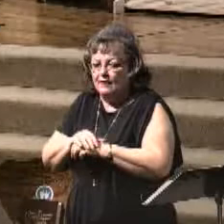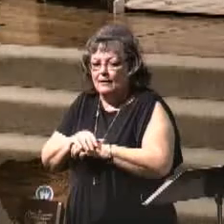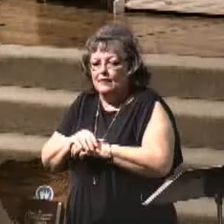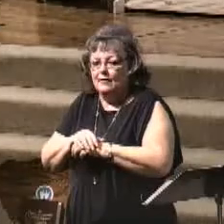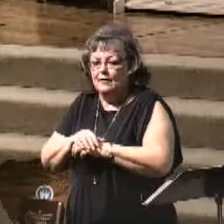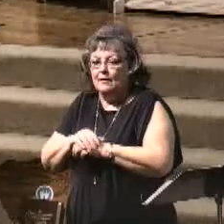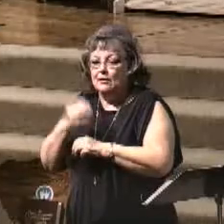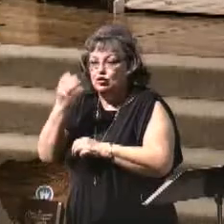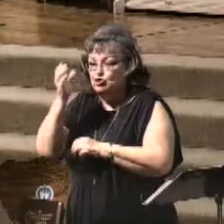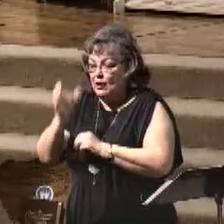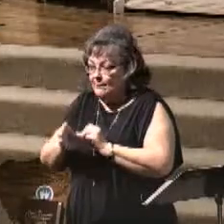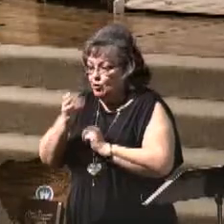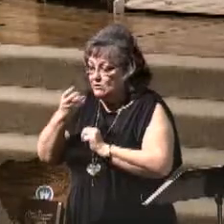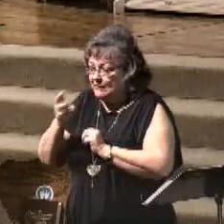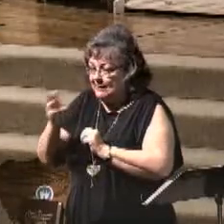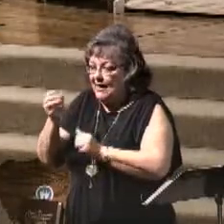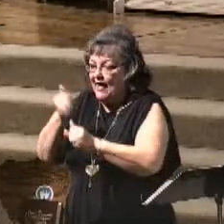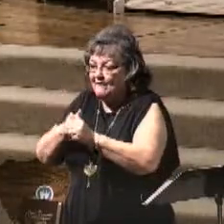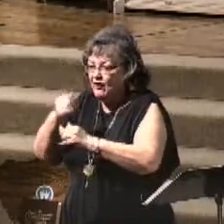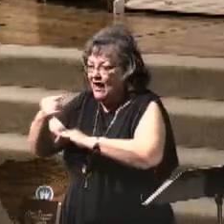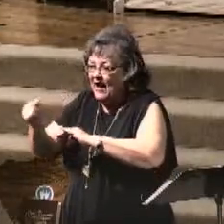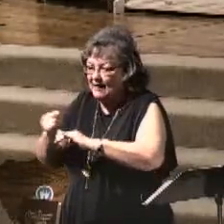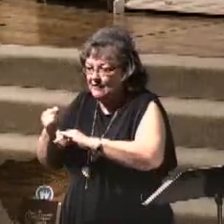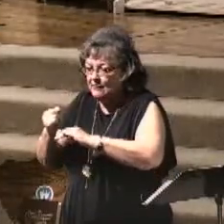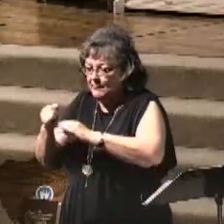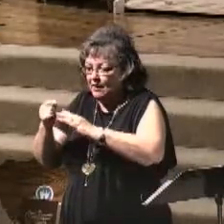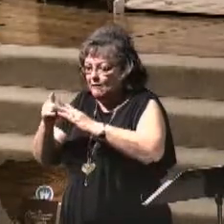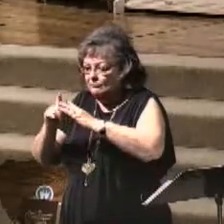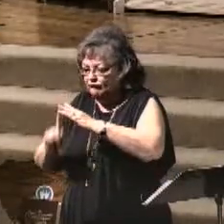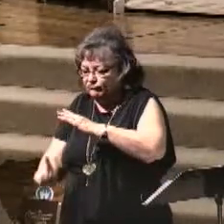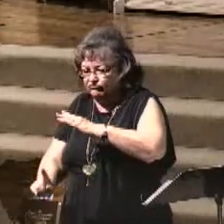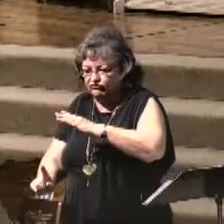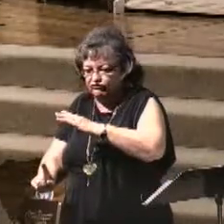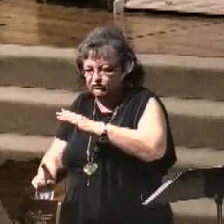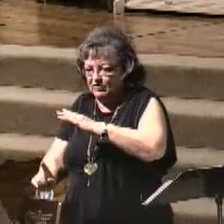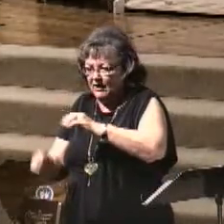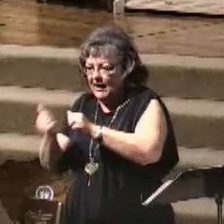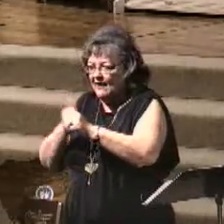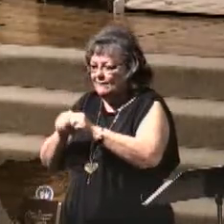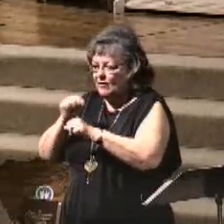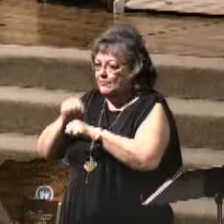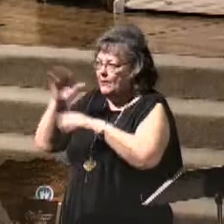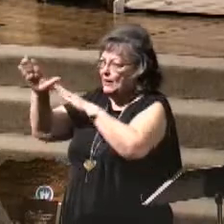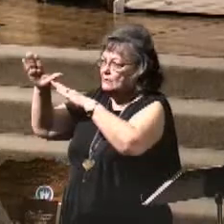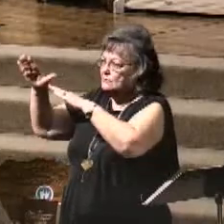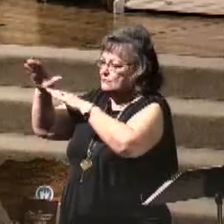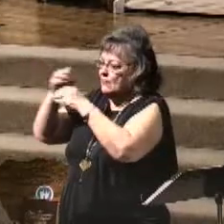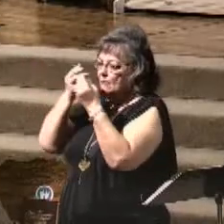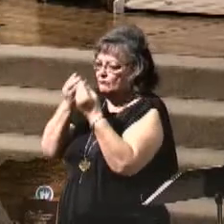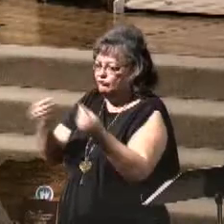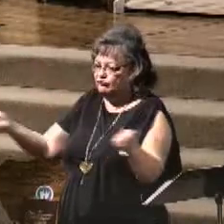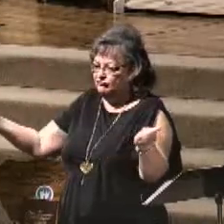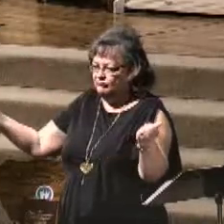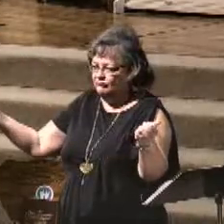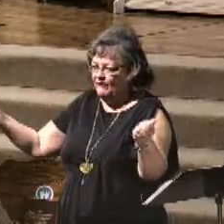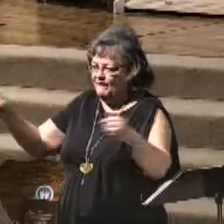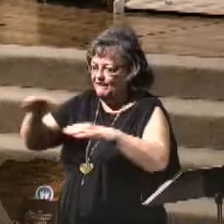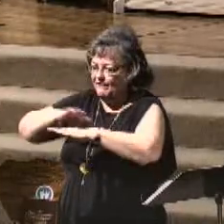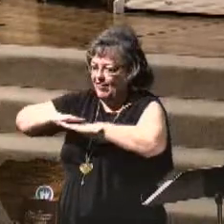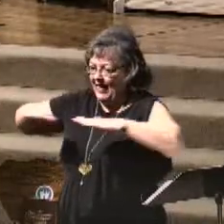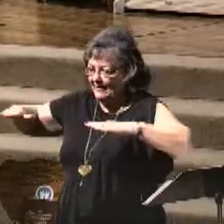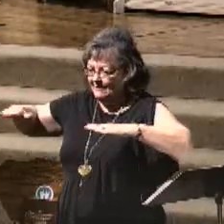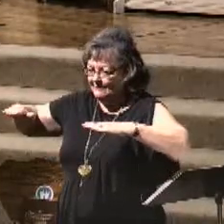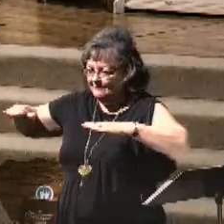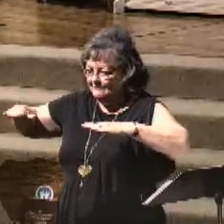Revelation, that every island will be submerged, and every mountain will be leveled. A global